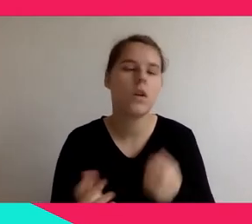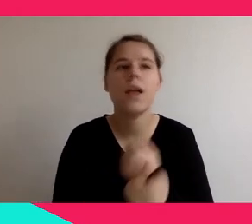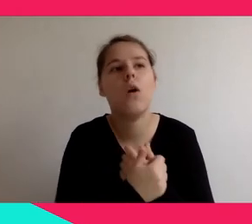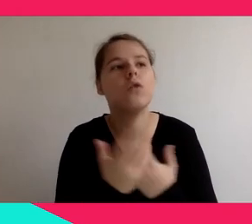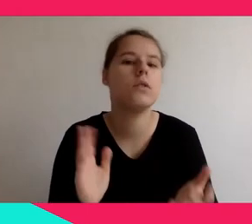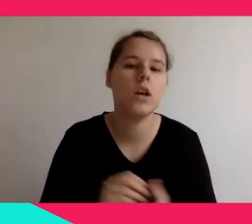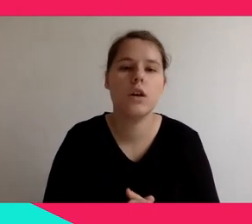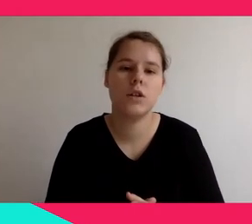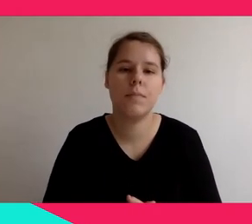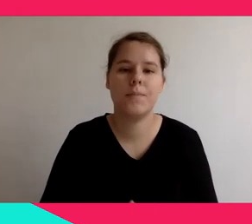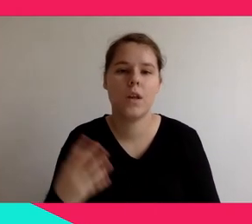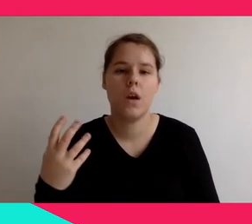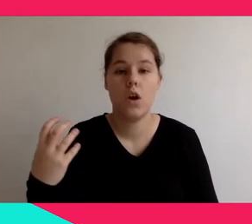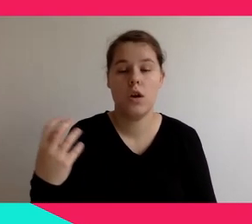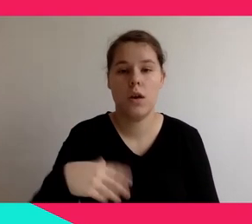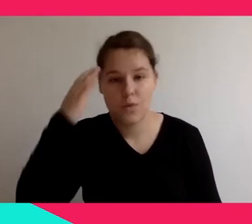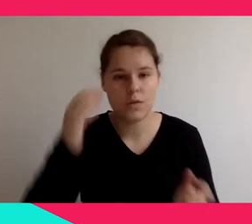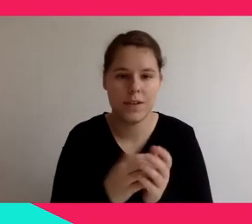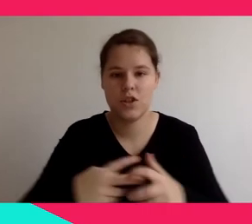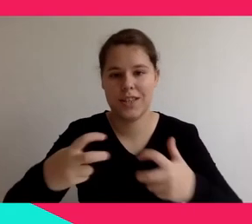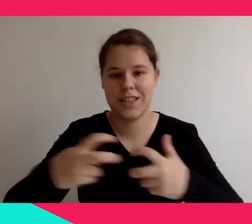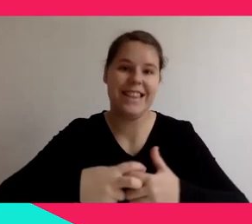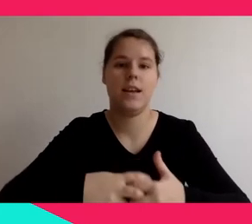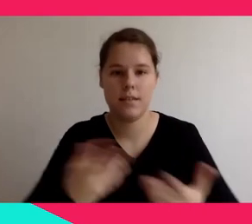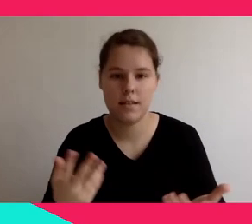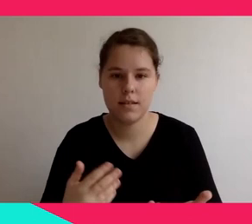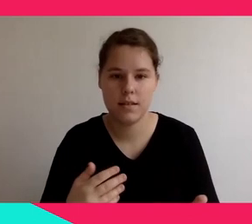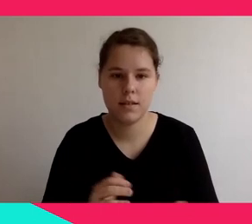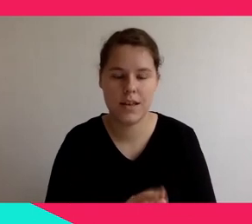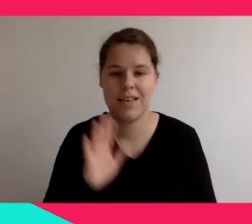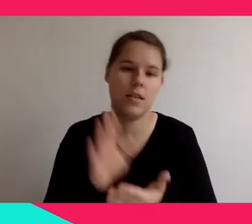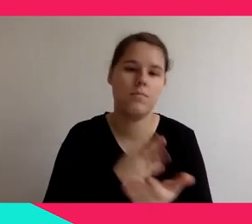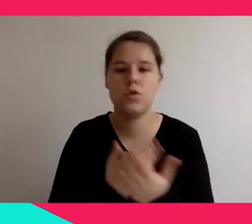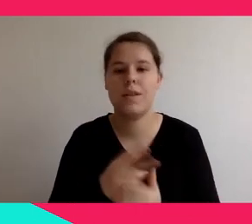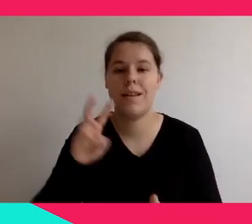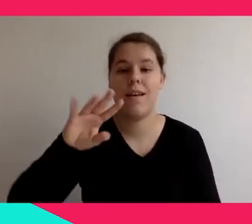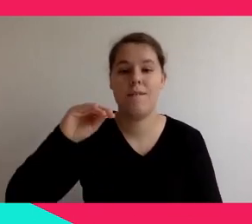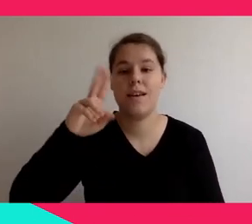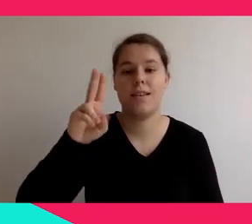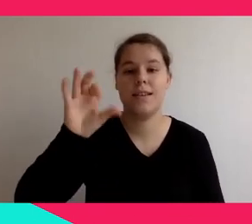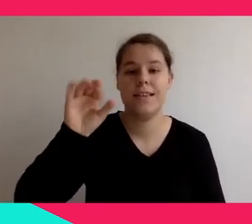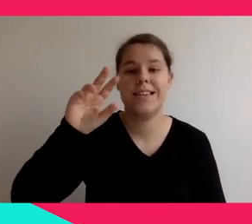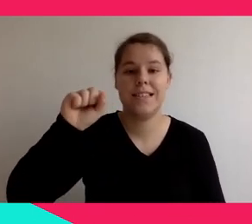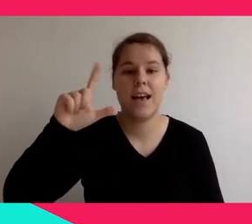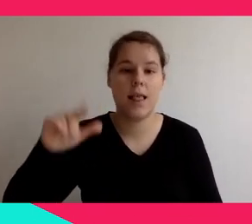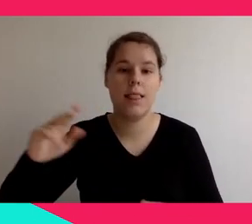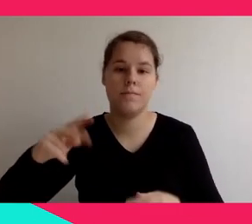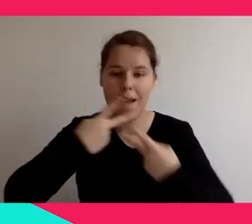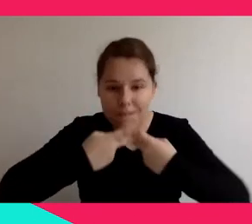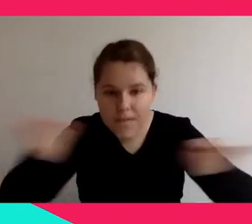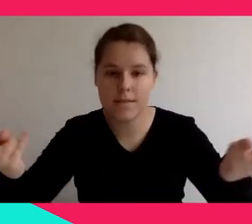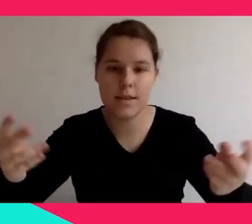Visiting the Versailles castle is kind of an immersive experience because we see the objects, the furniture in their context.